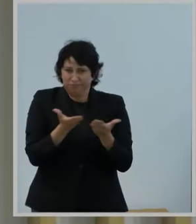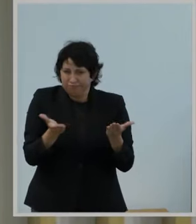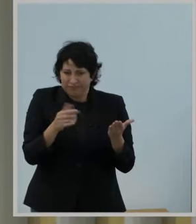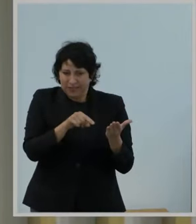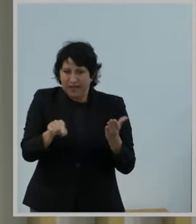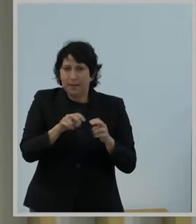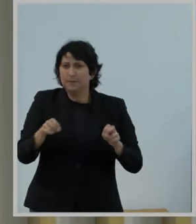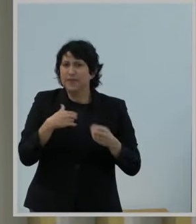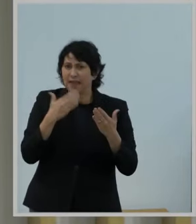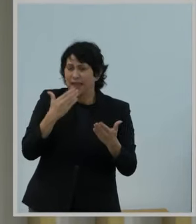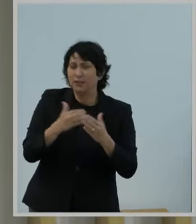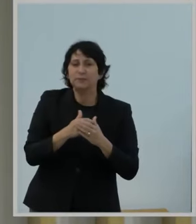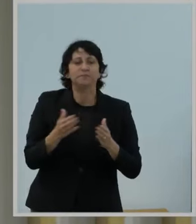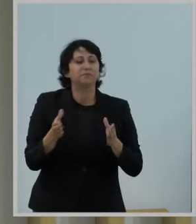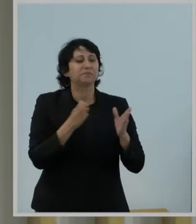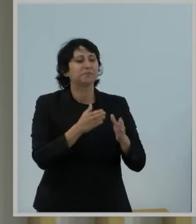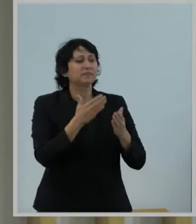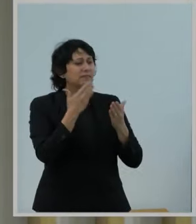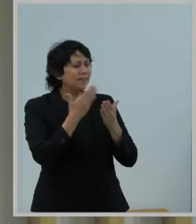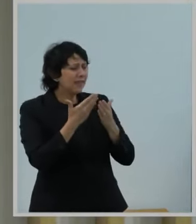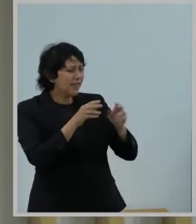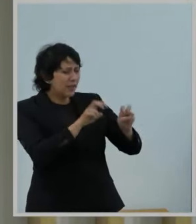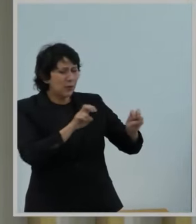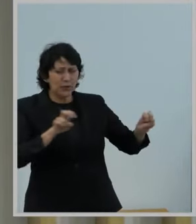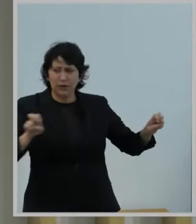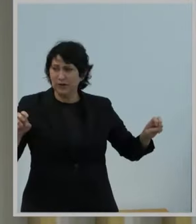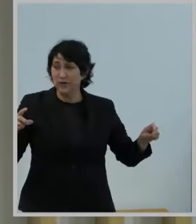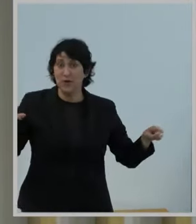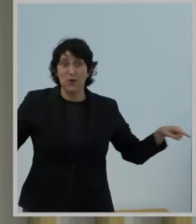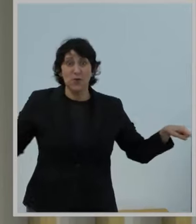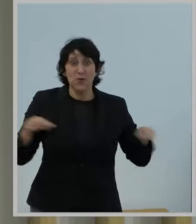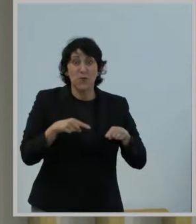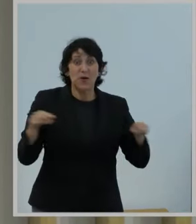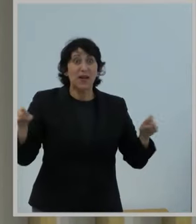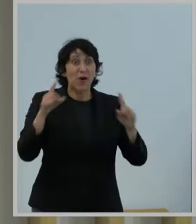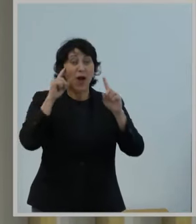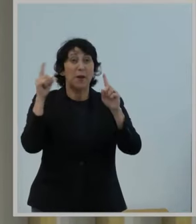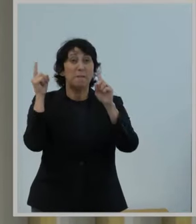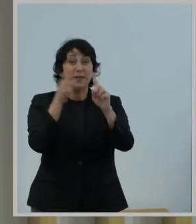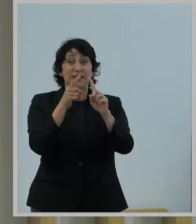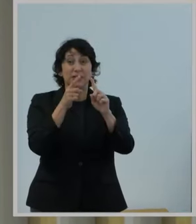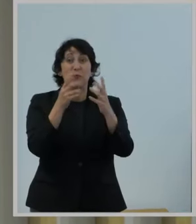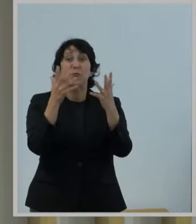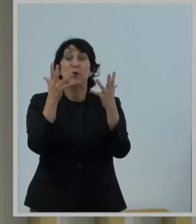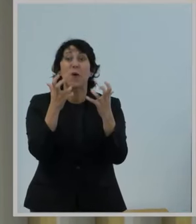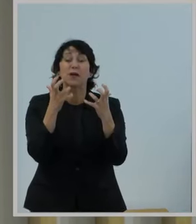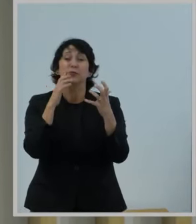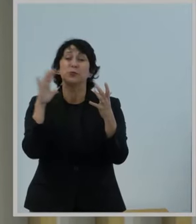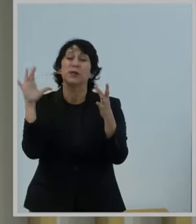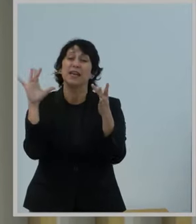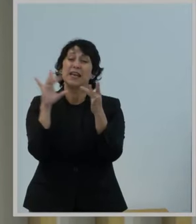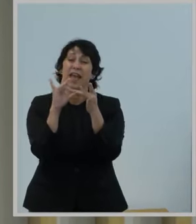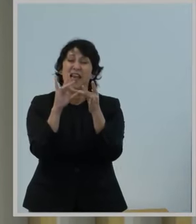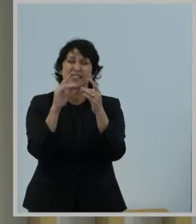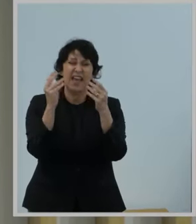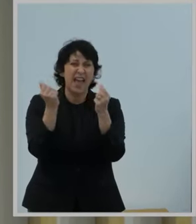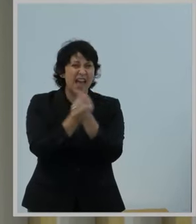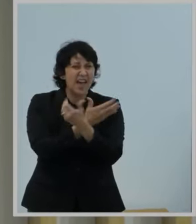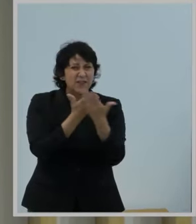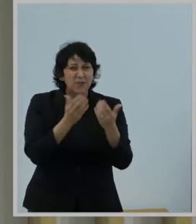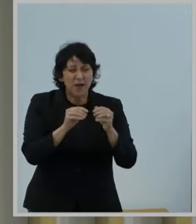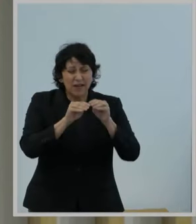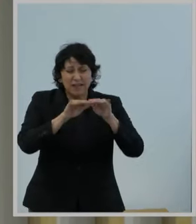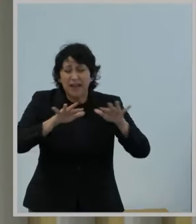Thank you, Commissioners. We are on a mission here to connect everyone everywhere in this country to high-speed